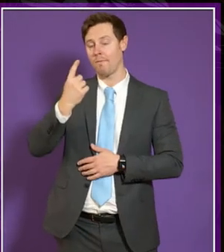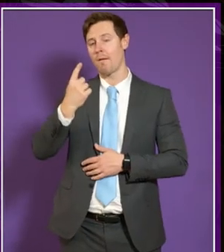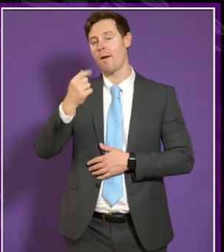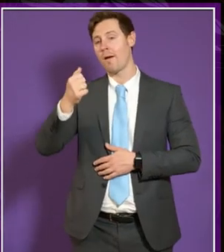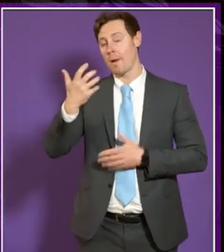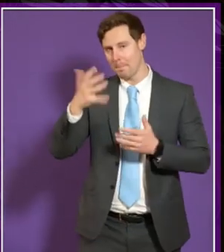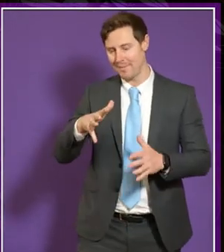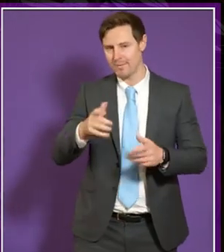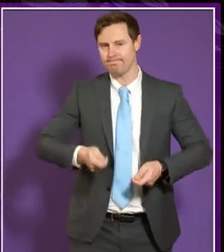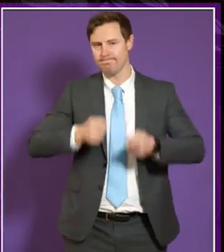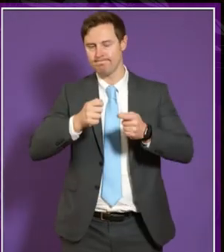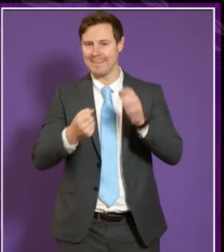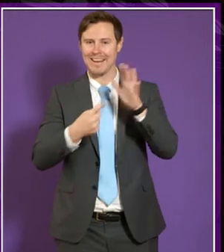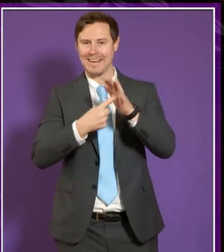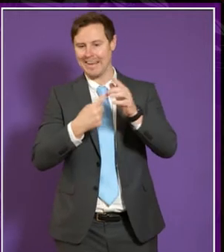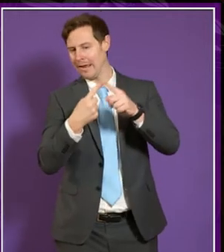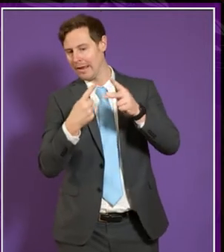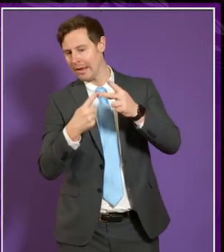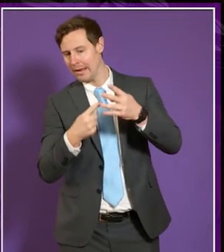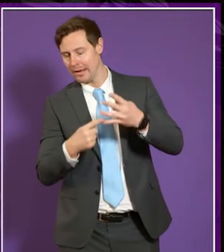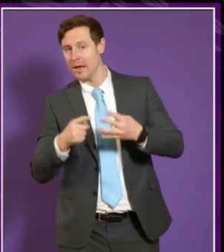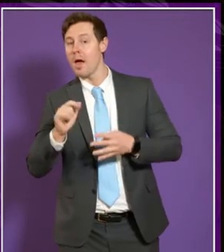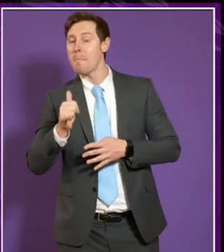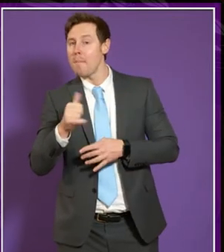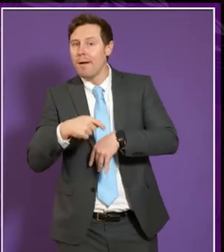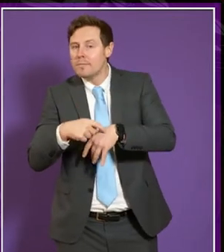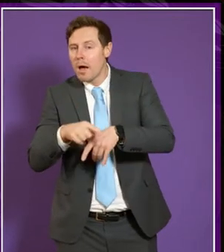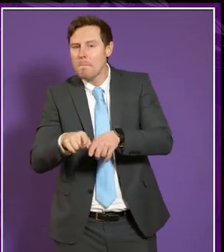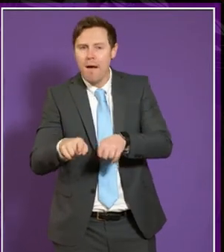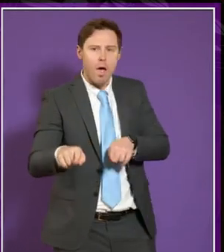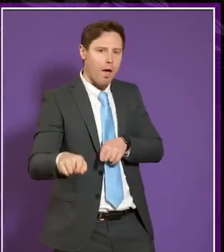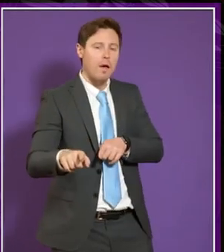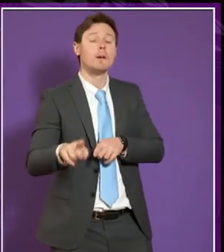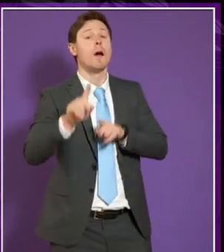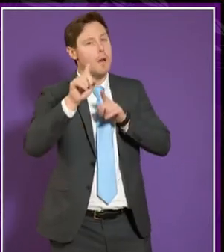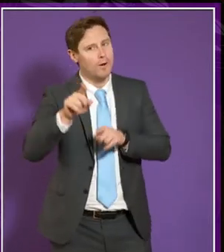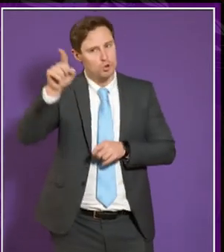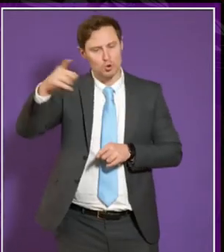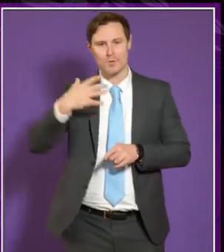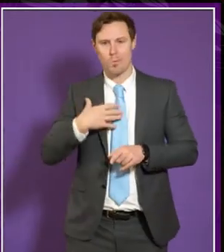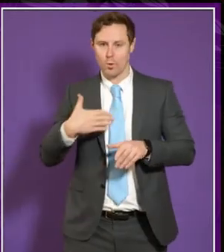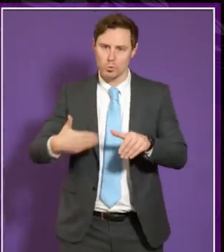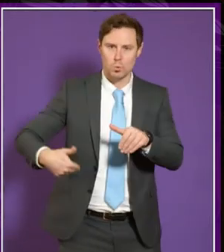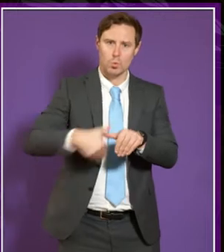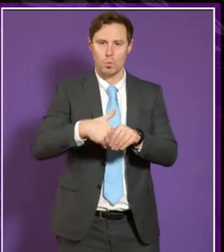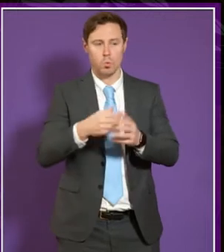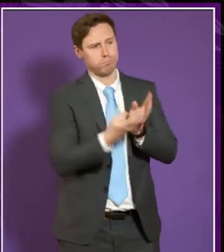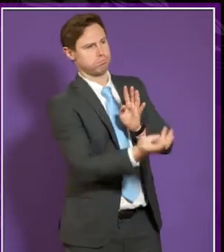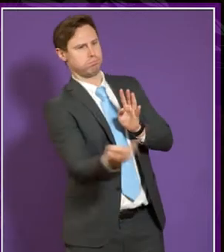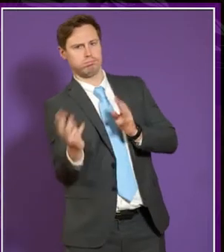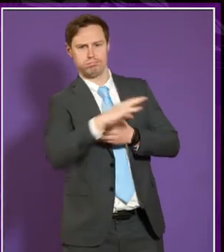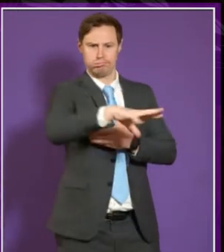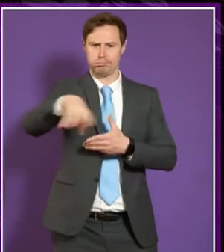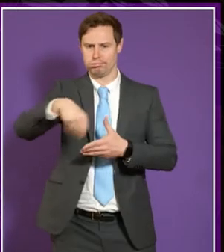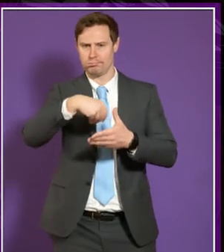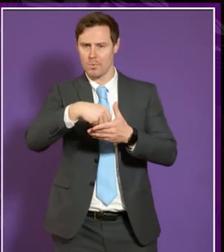things they now want to work on so they might be behind schedule but she wants to halt where they are and get real sense and involve all the petitioners and all the